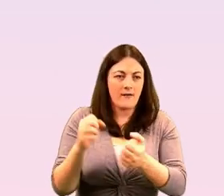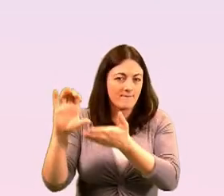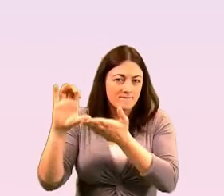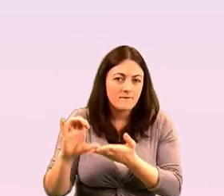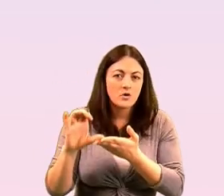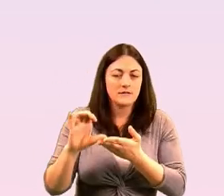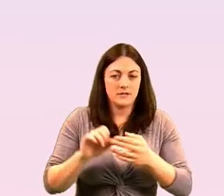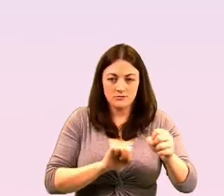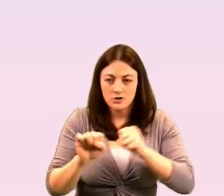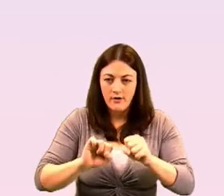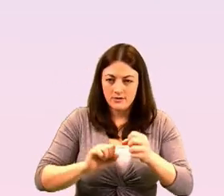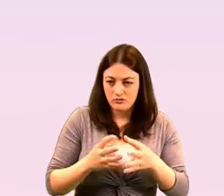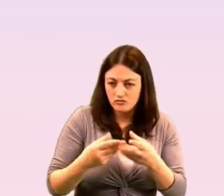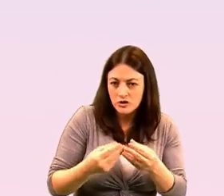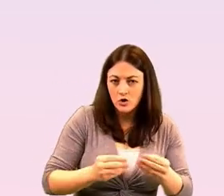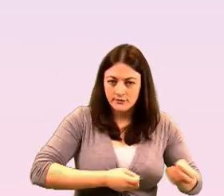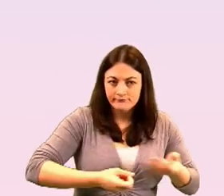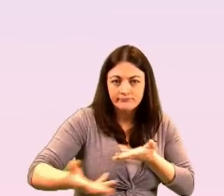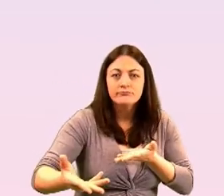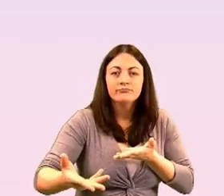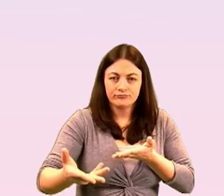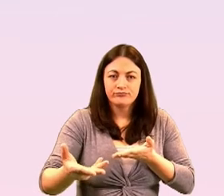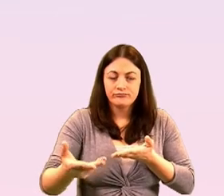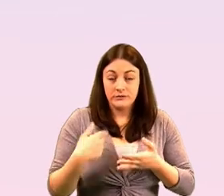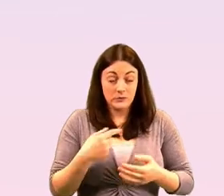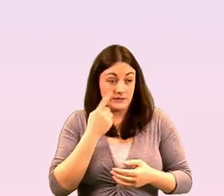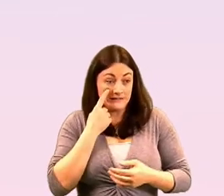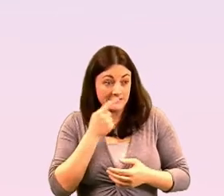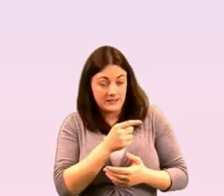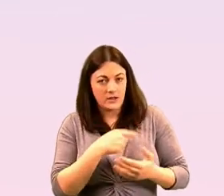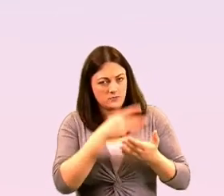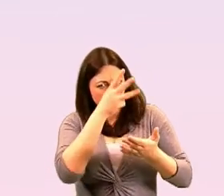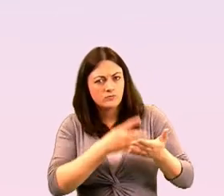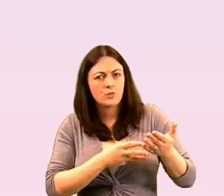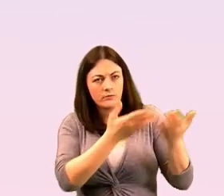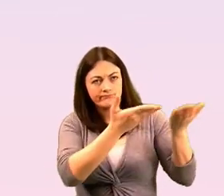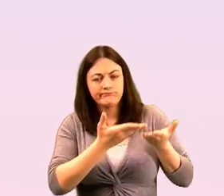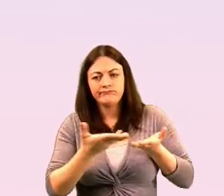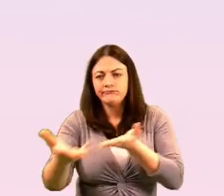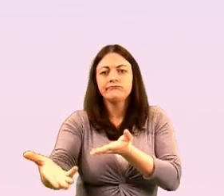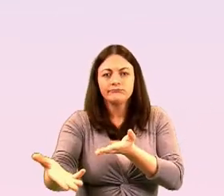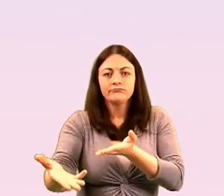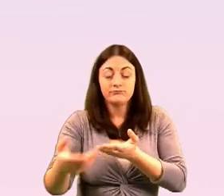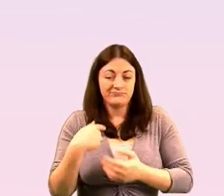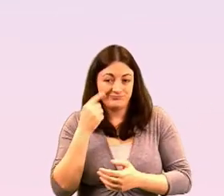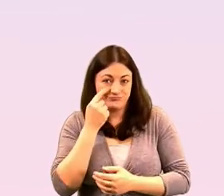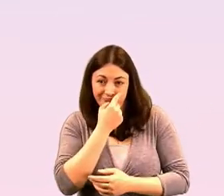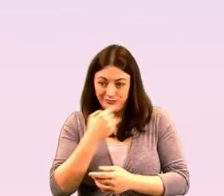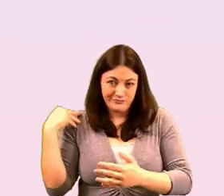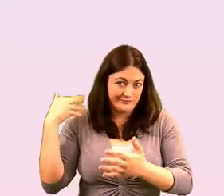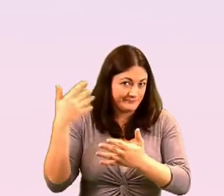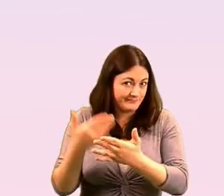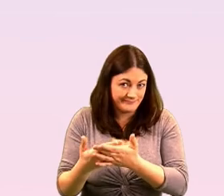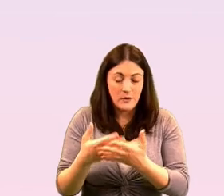has shown has shown to be worthwhile and you can see that in we've a very